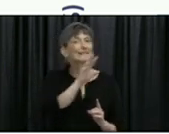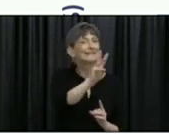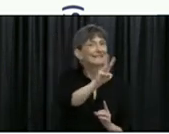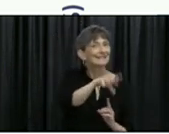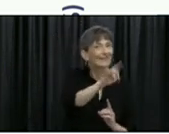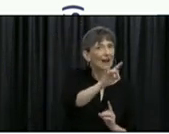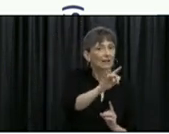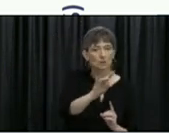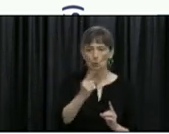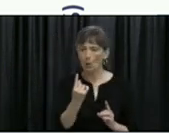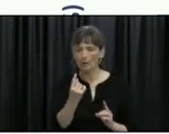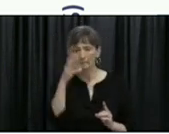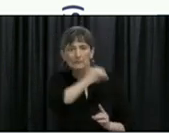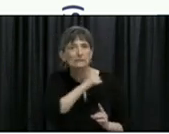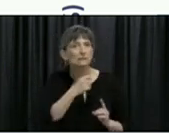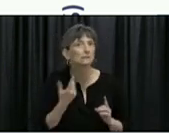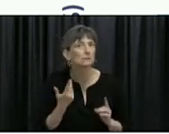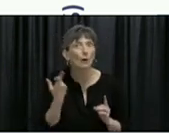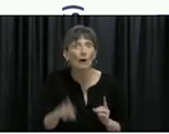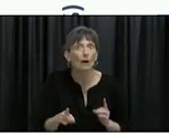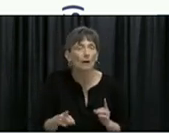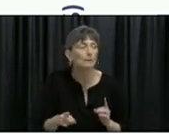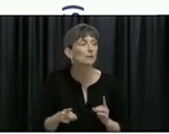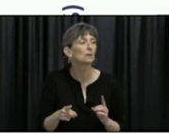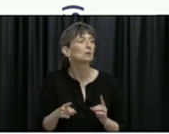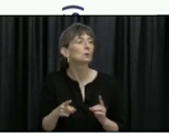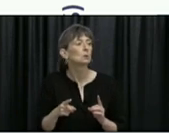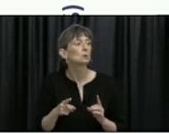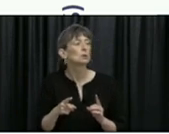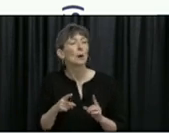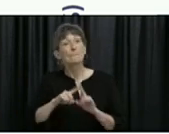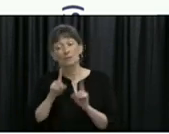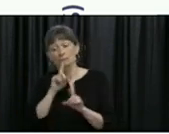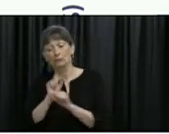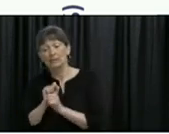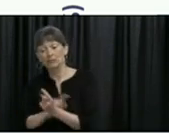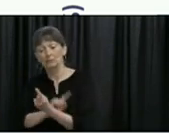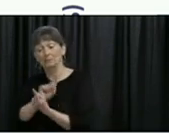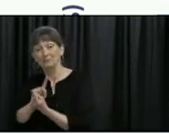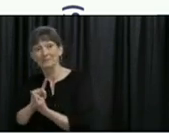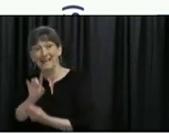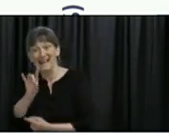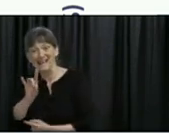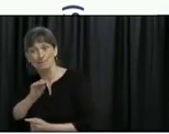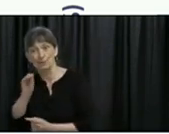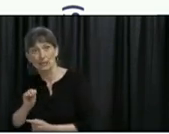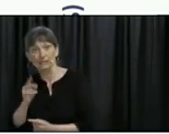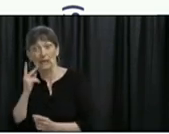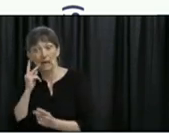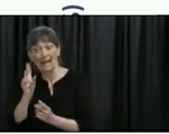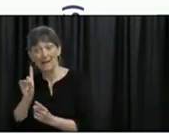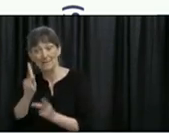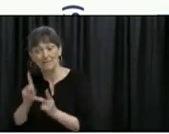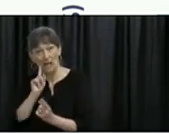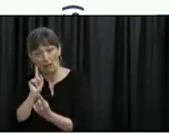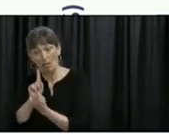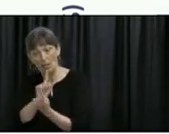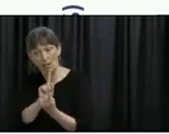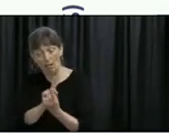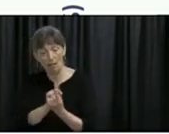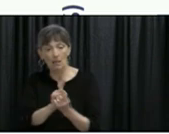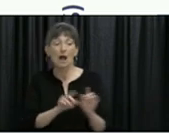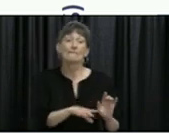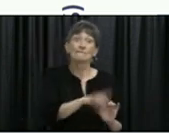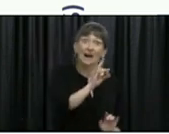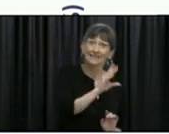tracing, even if you had eight contacts, you'd realize that the large proportion of the population is affected. So, while it's telling us that we have